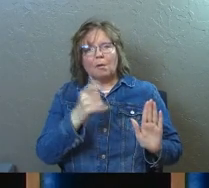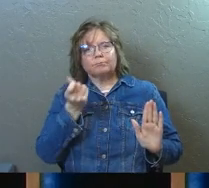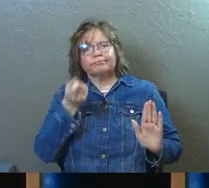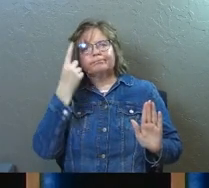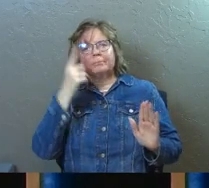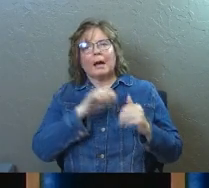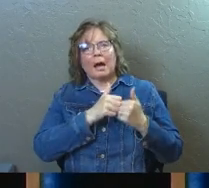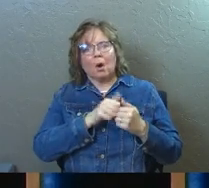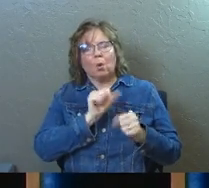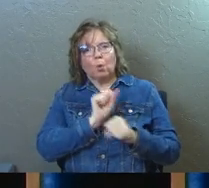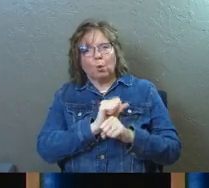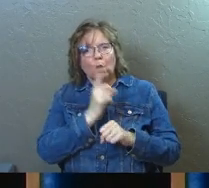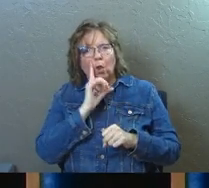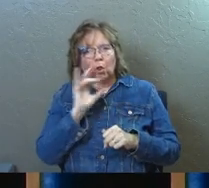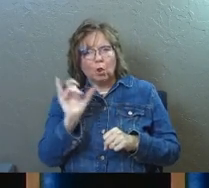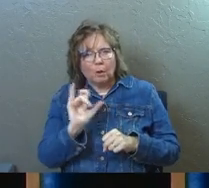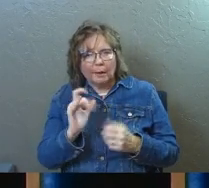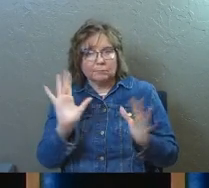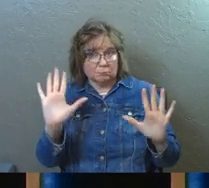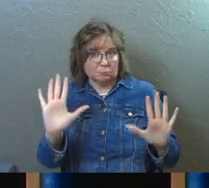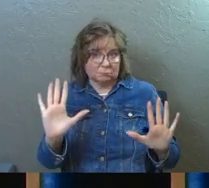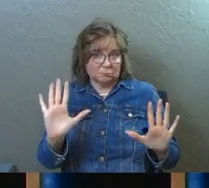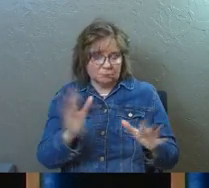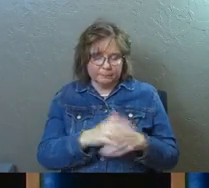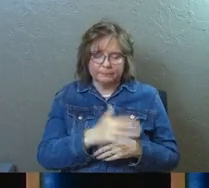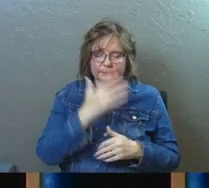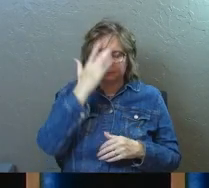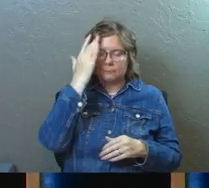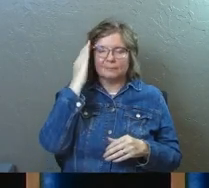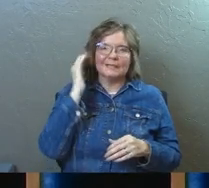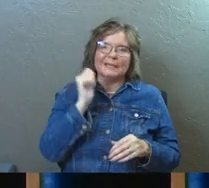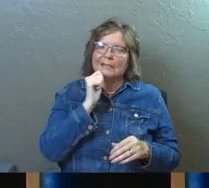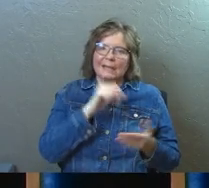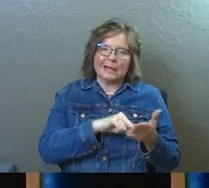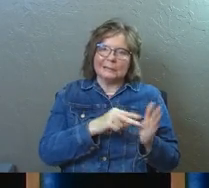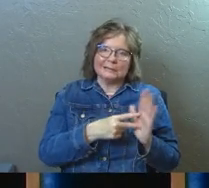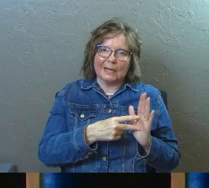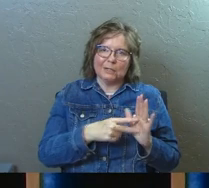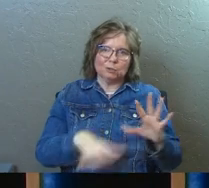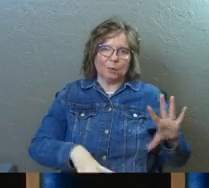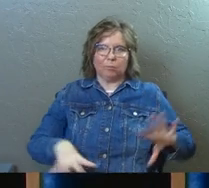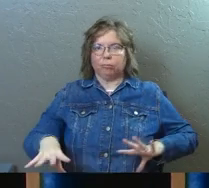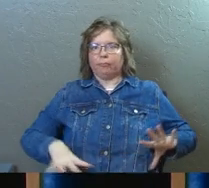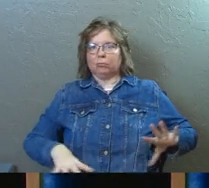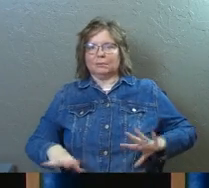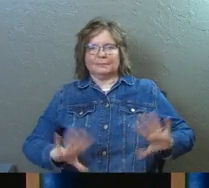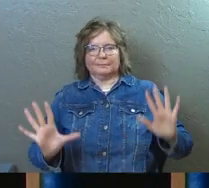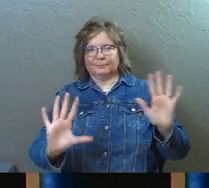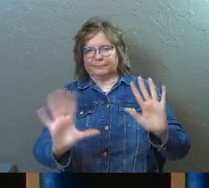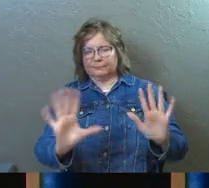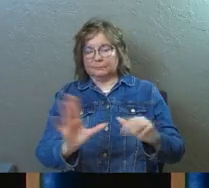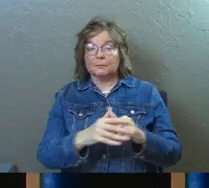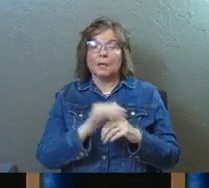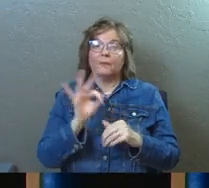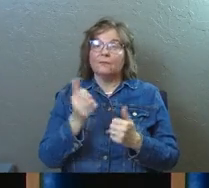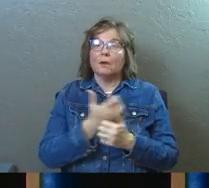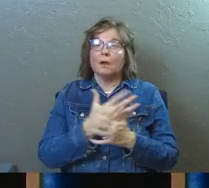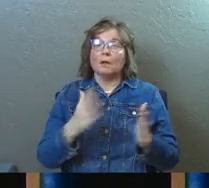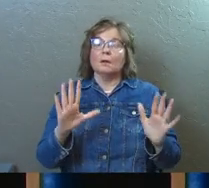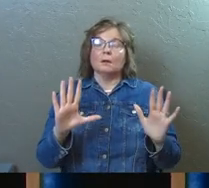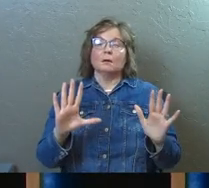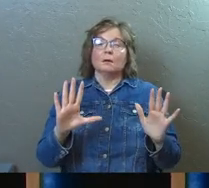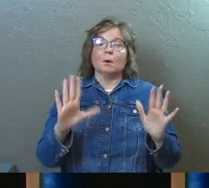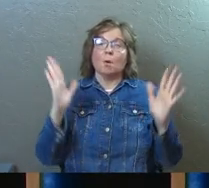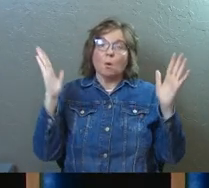see that how this, how it's a part of my life. It's not intended to do any bragging or anything like that. If anything,